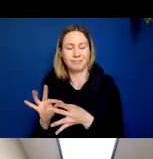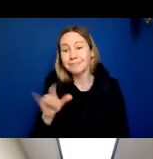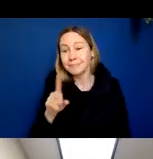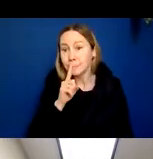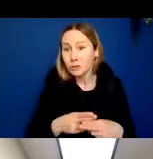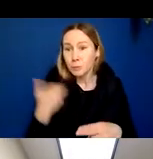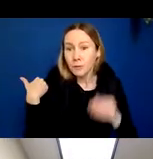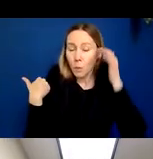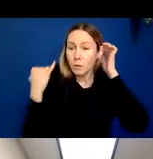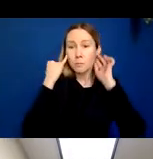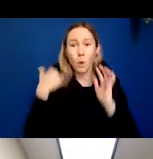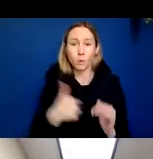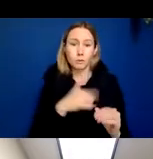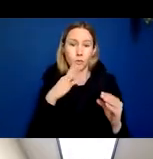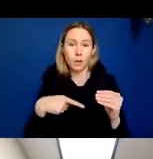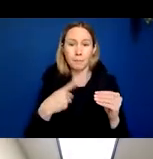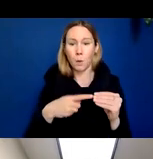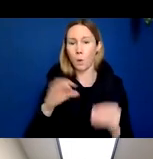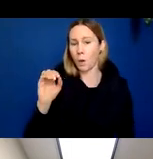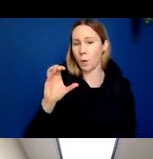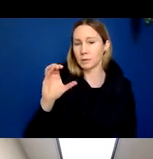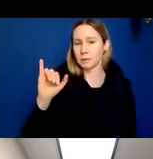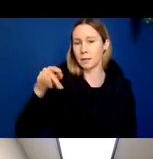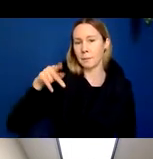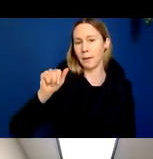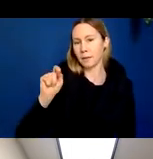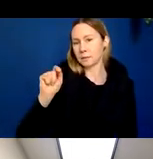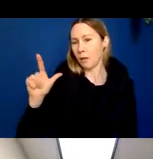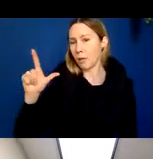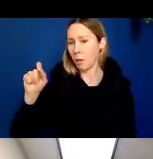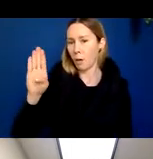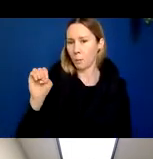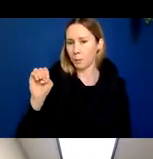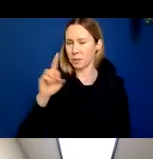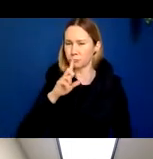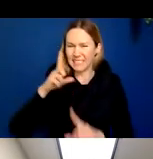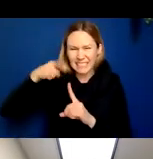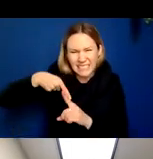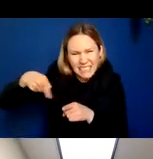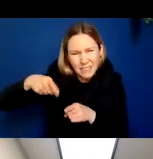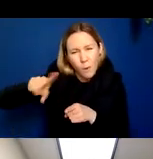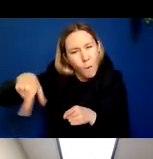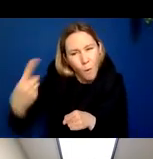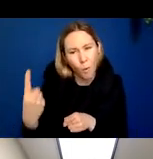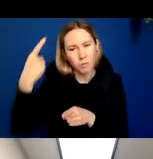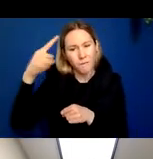if we talk about the occipital lobe, that would be a very modular area. It's really only dedicated to visual processing.